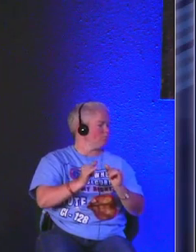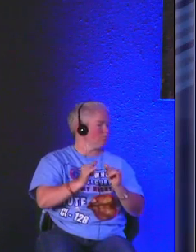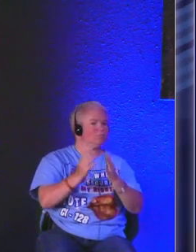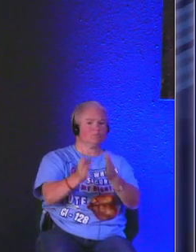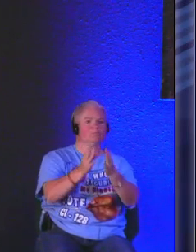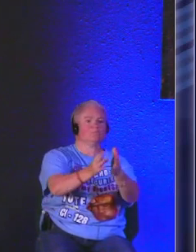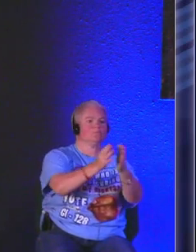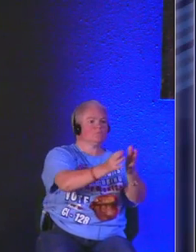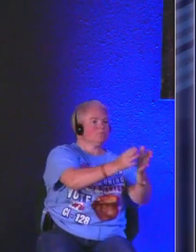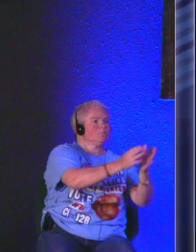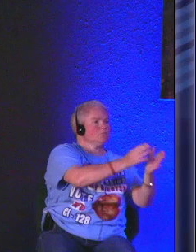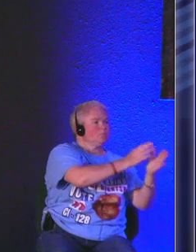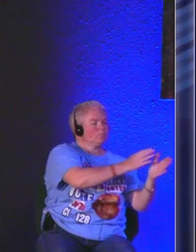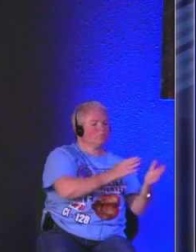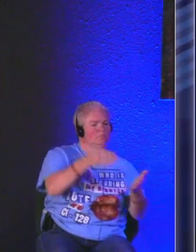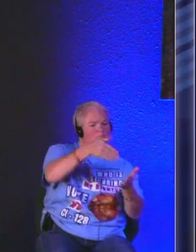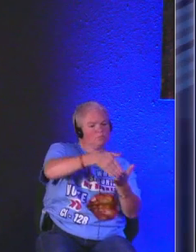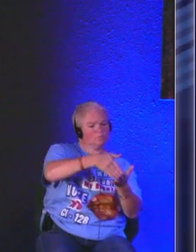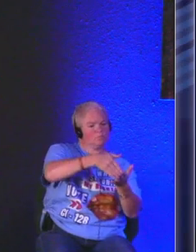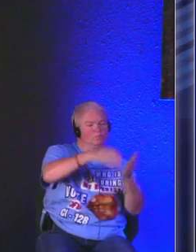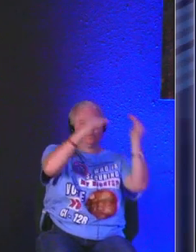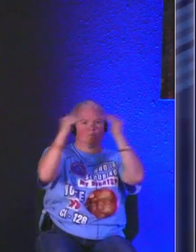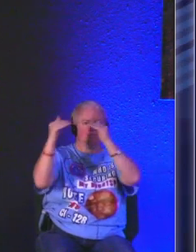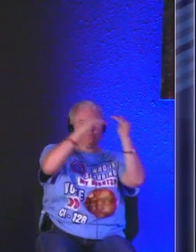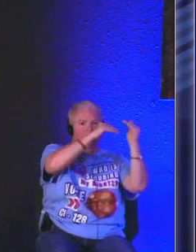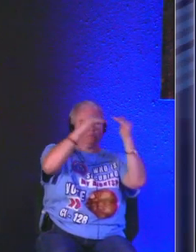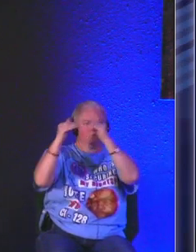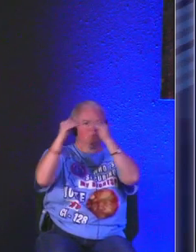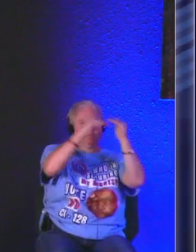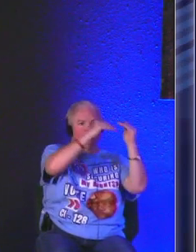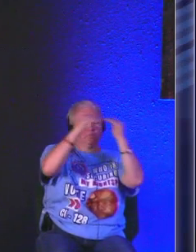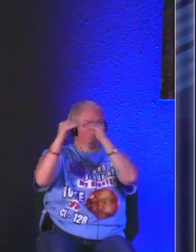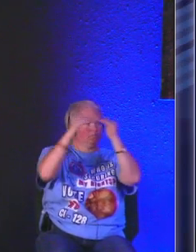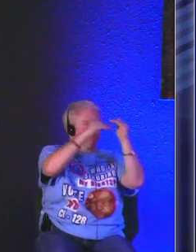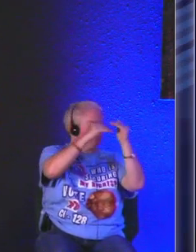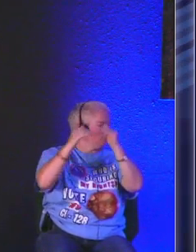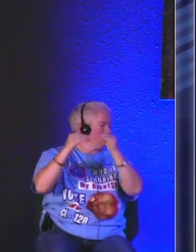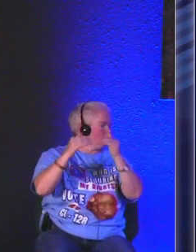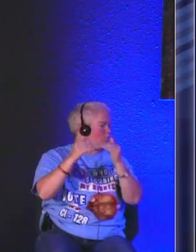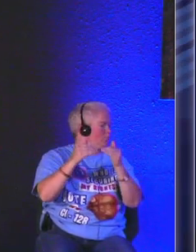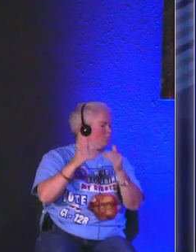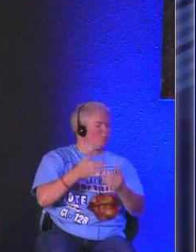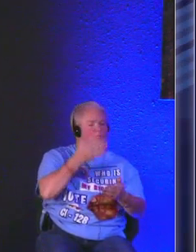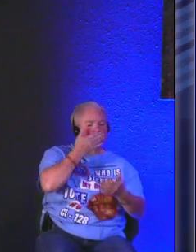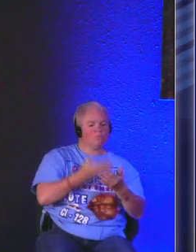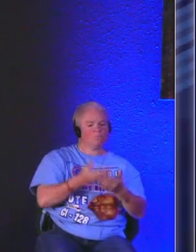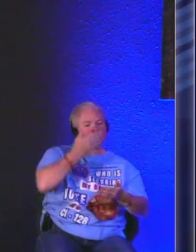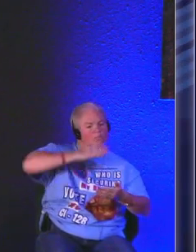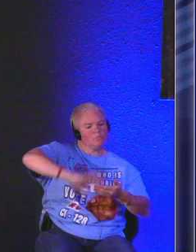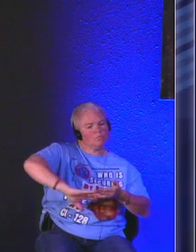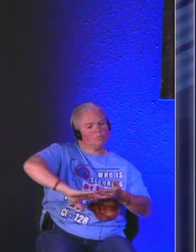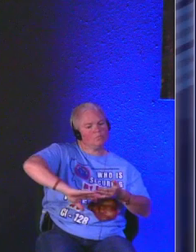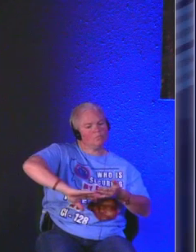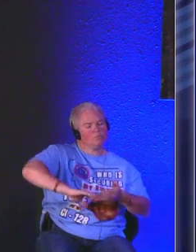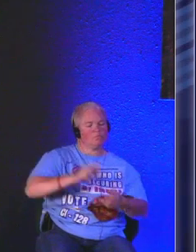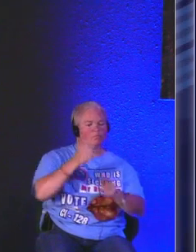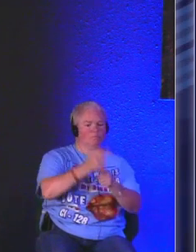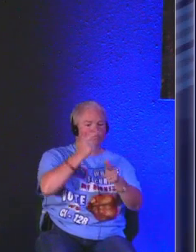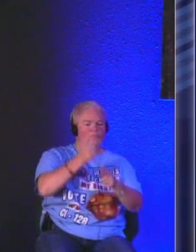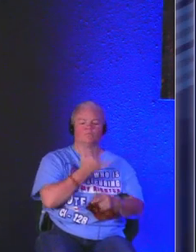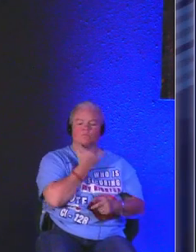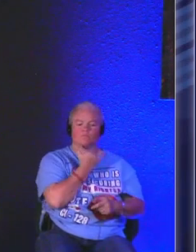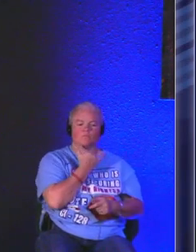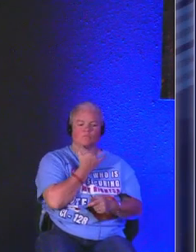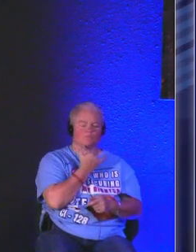each one of us are in the midst of a battle and it's the age old battle between good and evil between